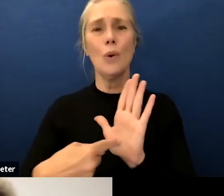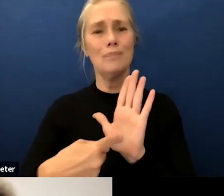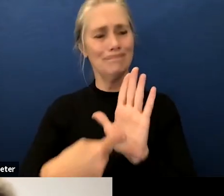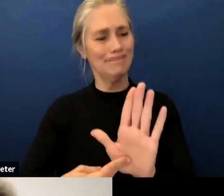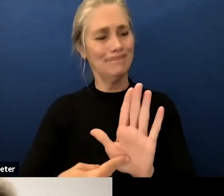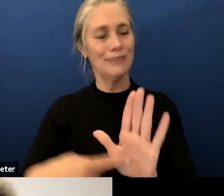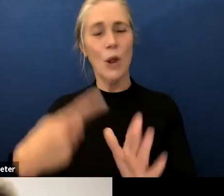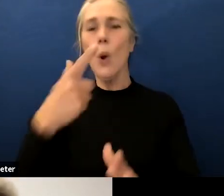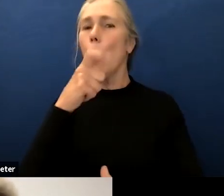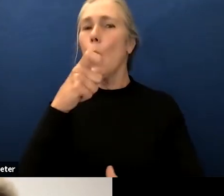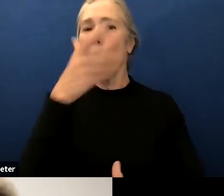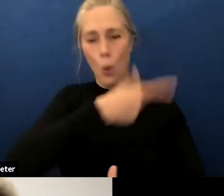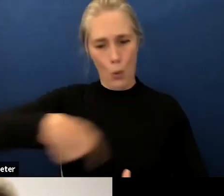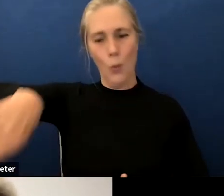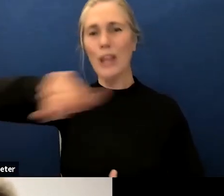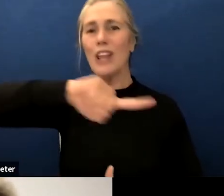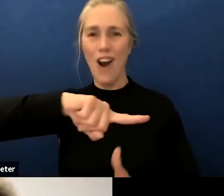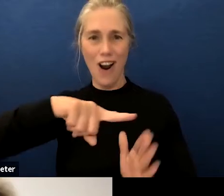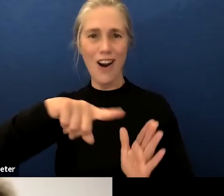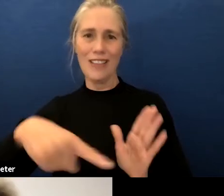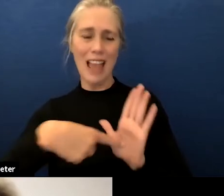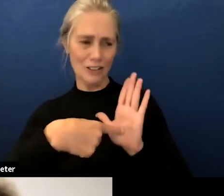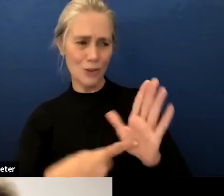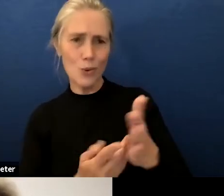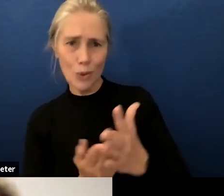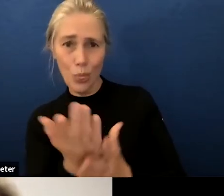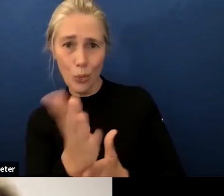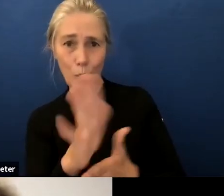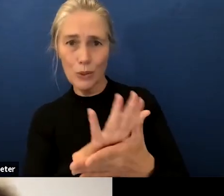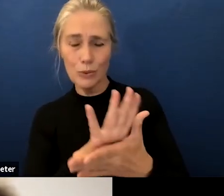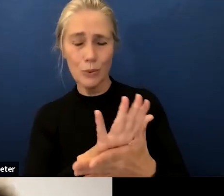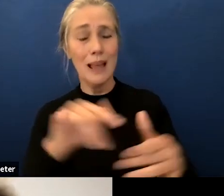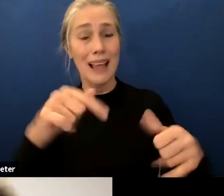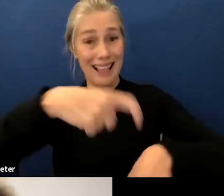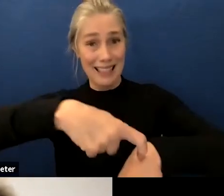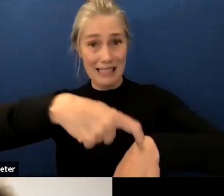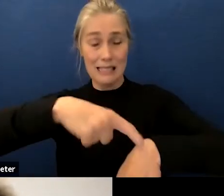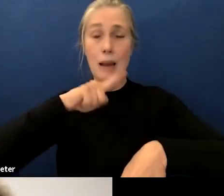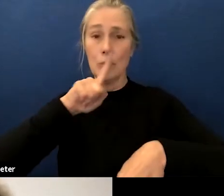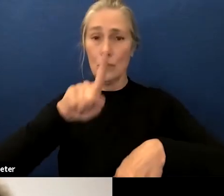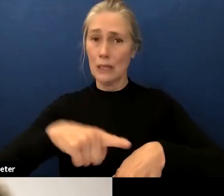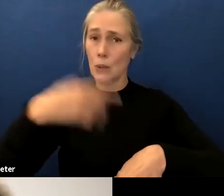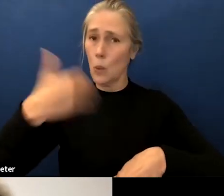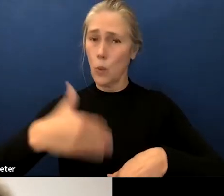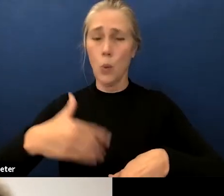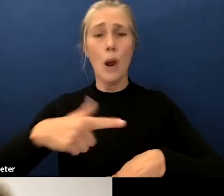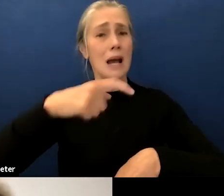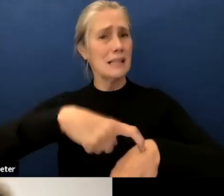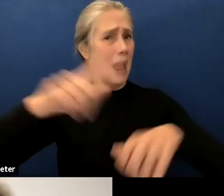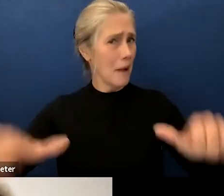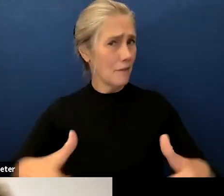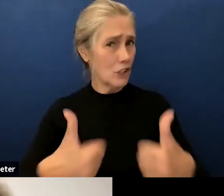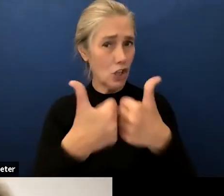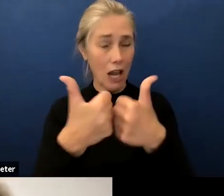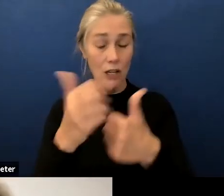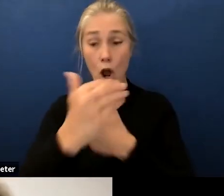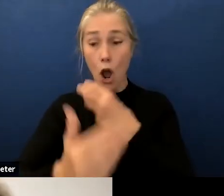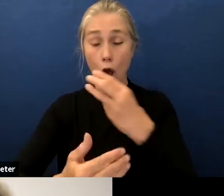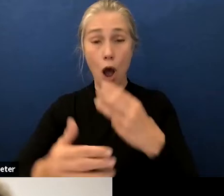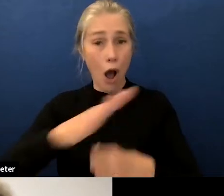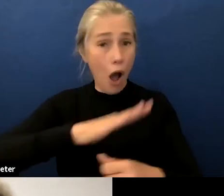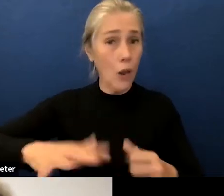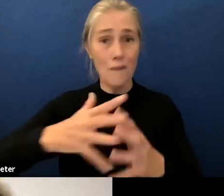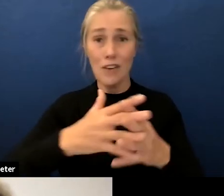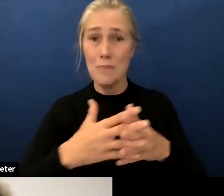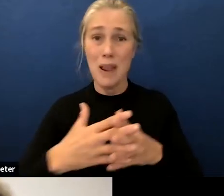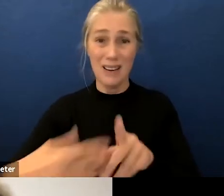very challenging time in our country and our globe and i just want to give voice to it um hopefully as a